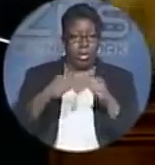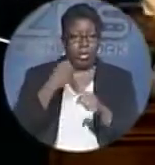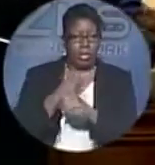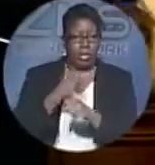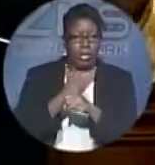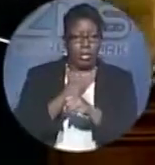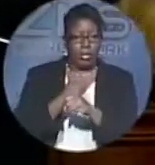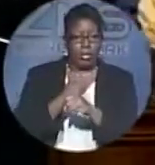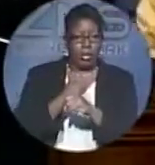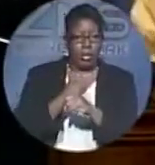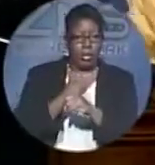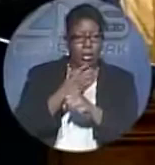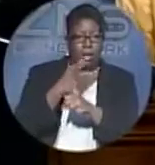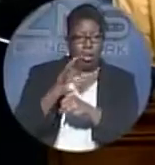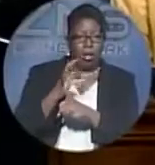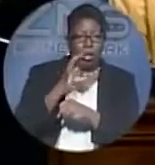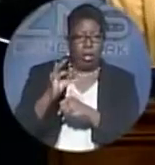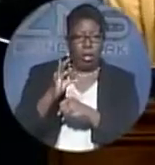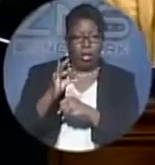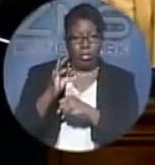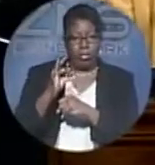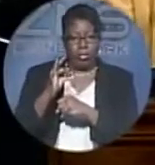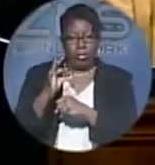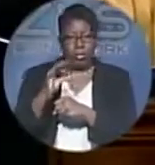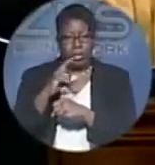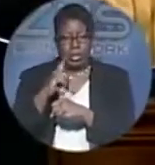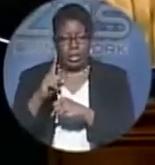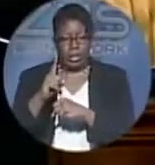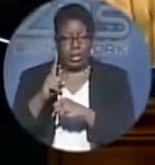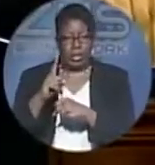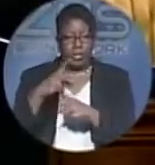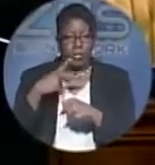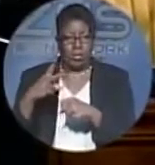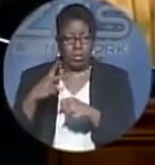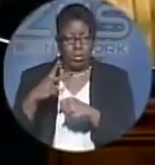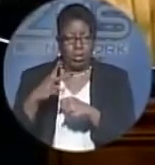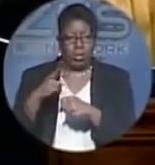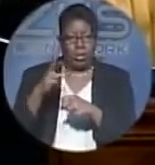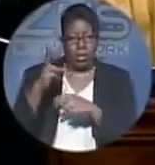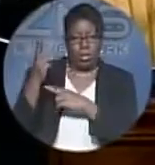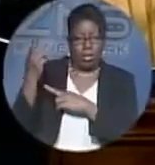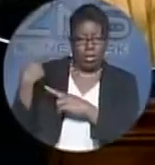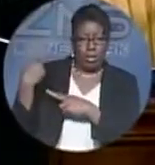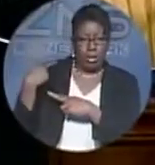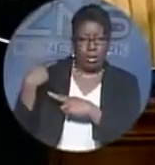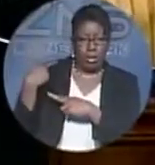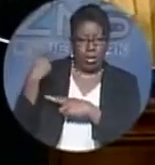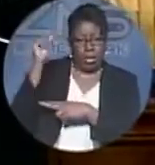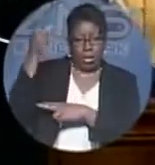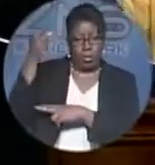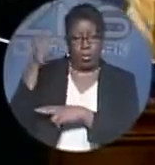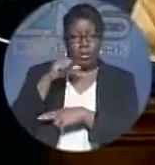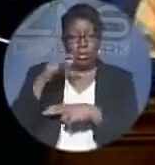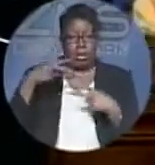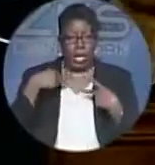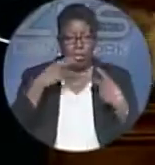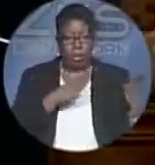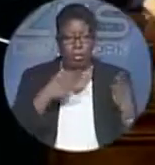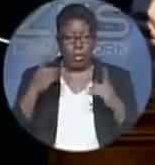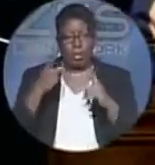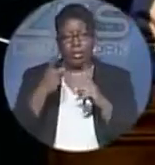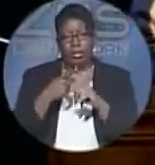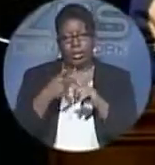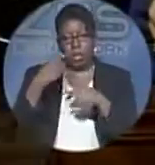unthinkable neglect. Did the FNM government ever have a plan for